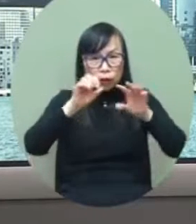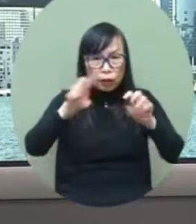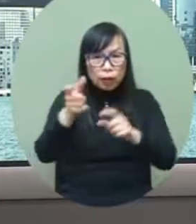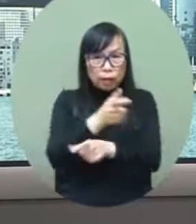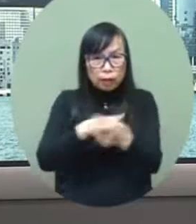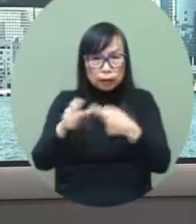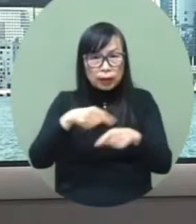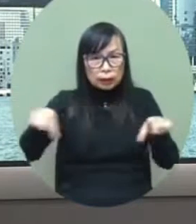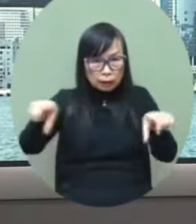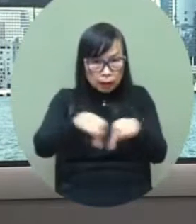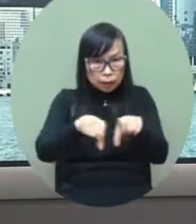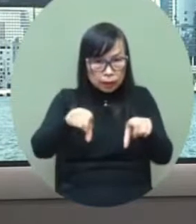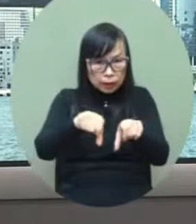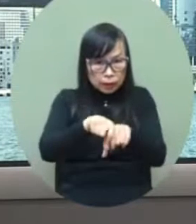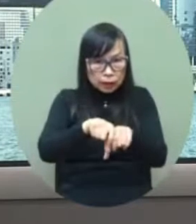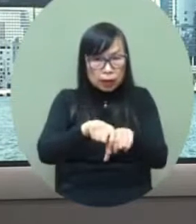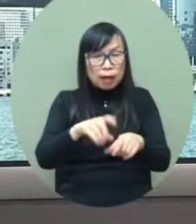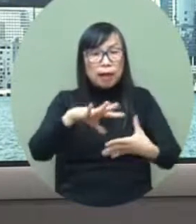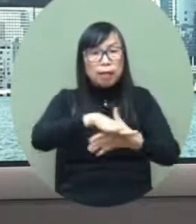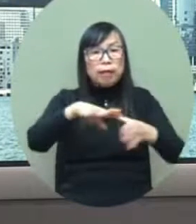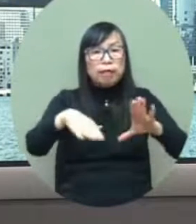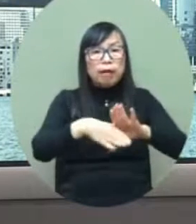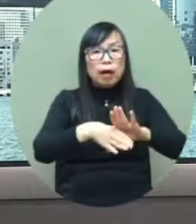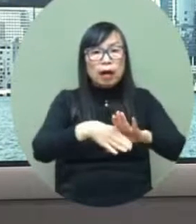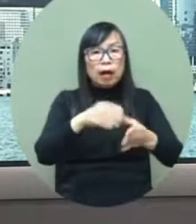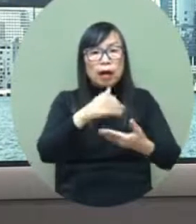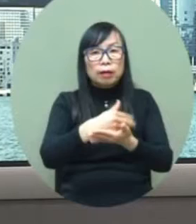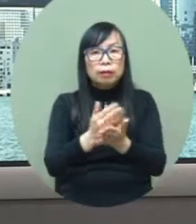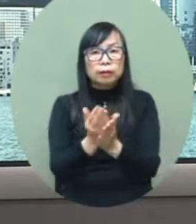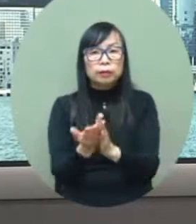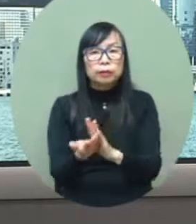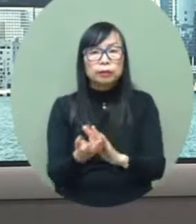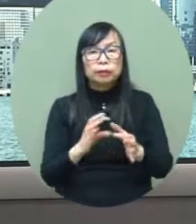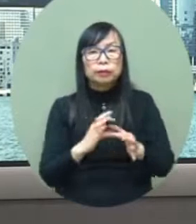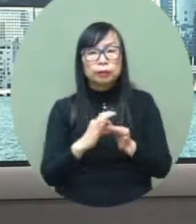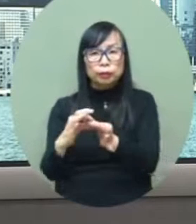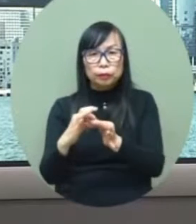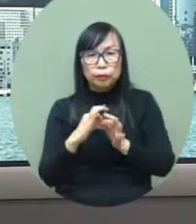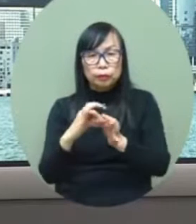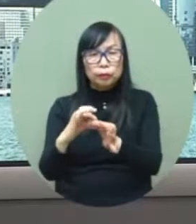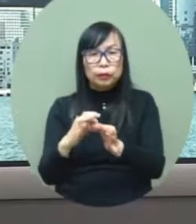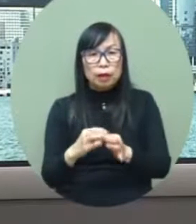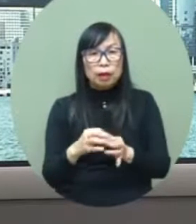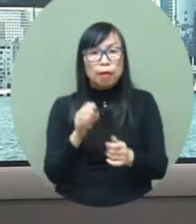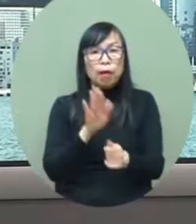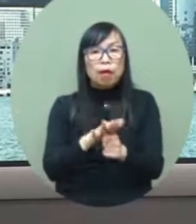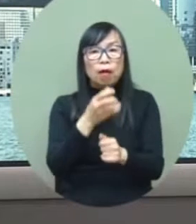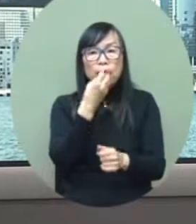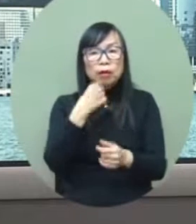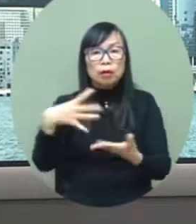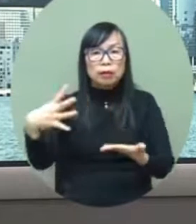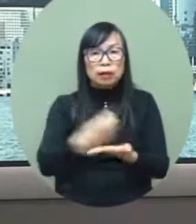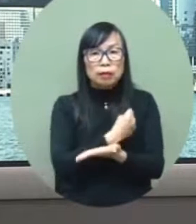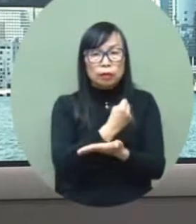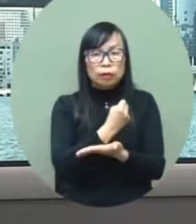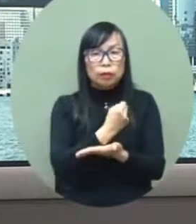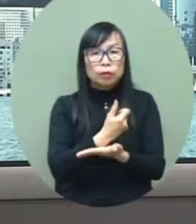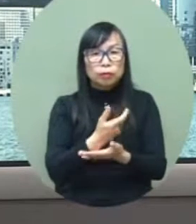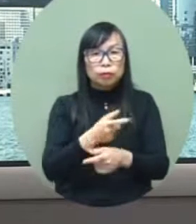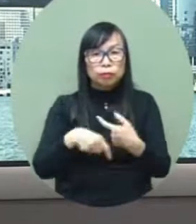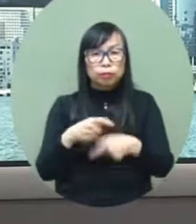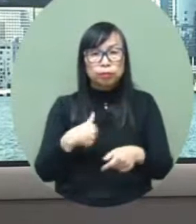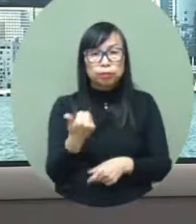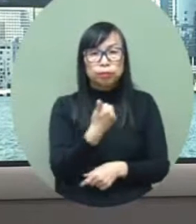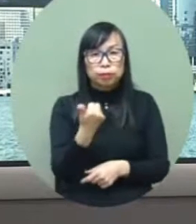and financial sector will also be traveling with me and then they will be promoting investment and